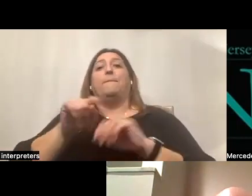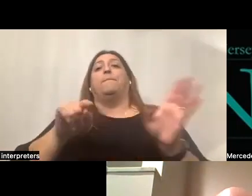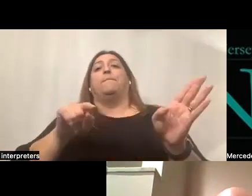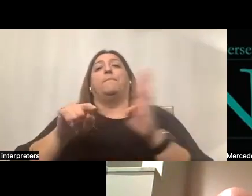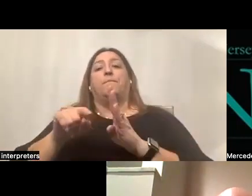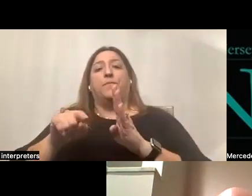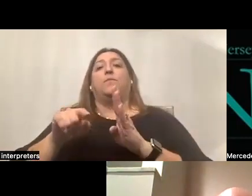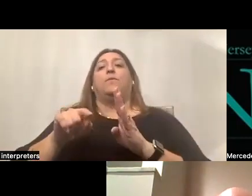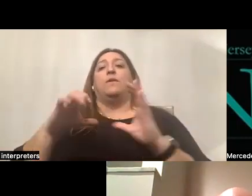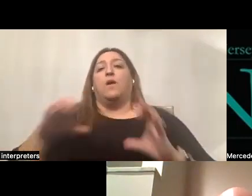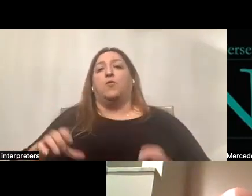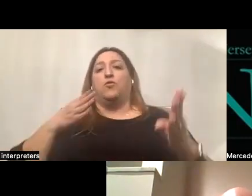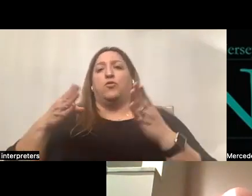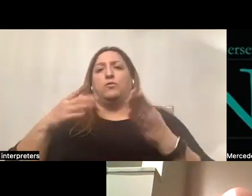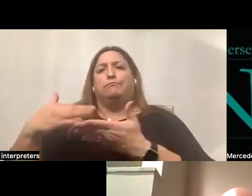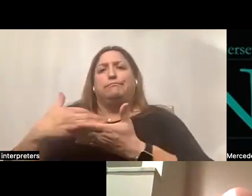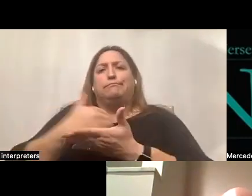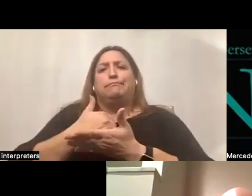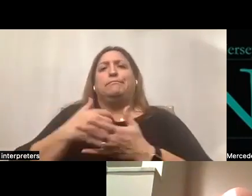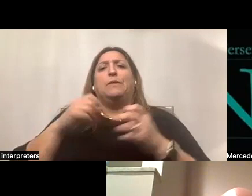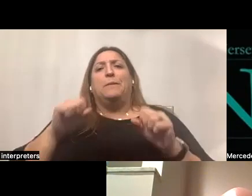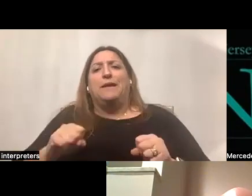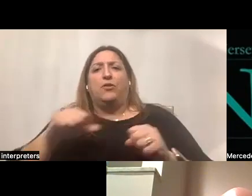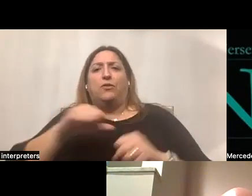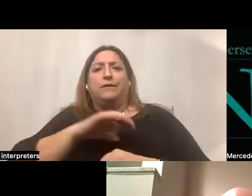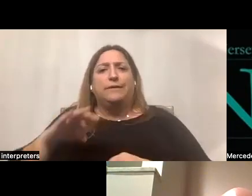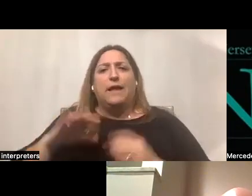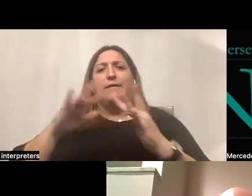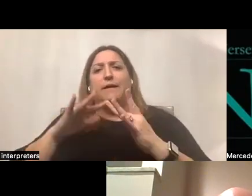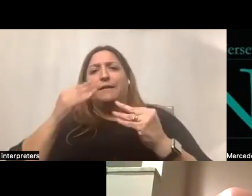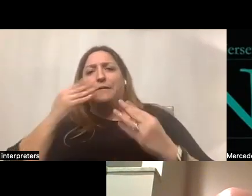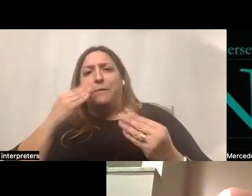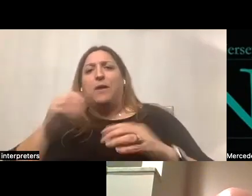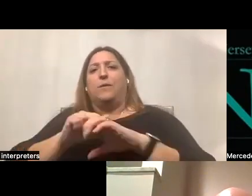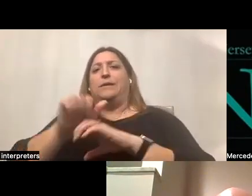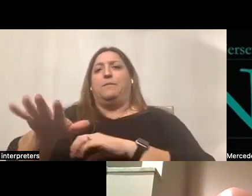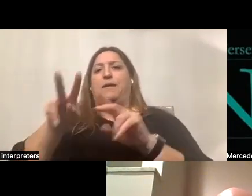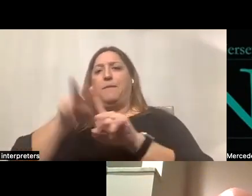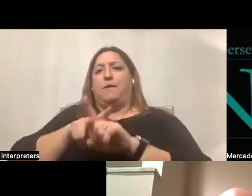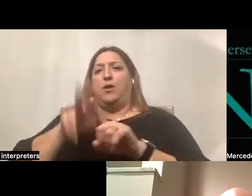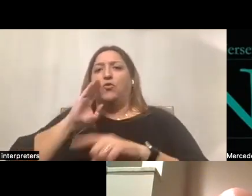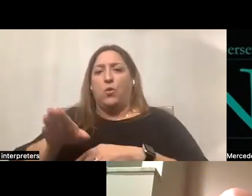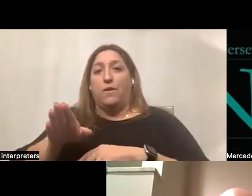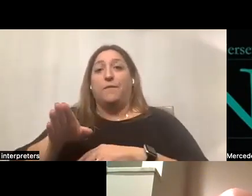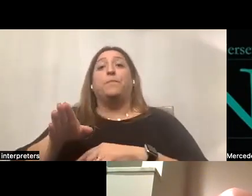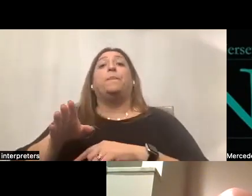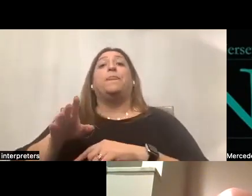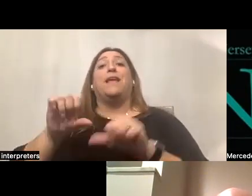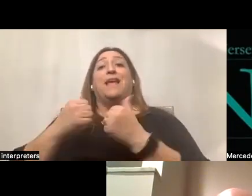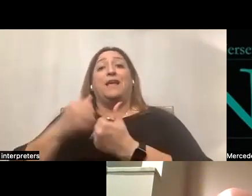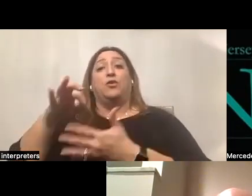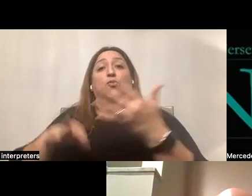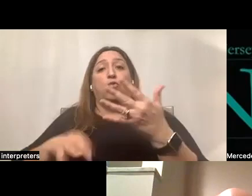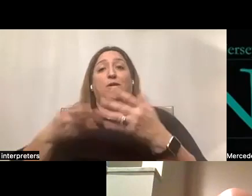representative collects potential staff contact information and submits the application. After the agency of choice human